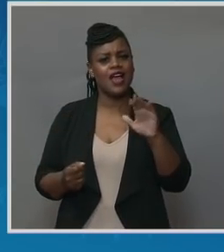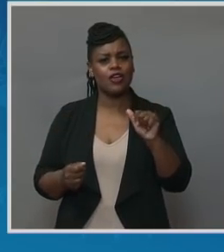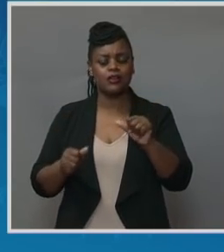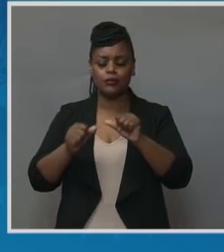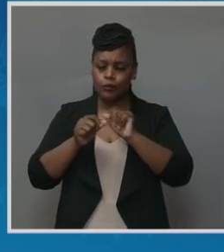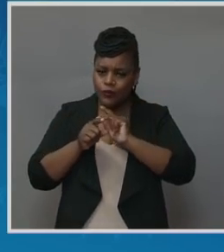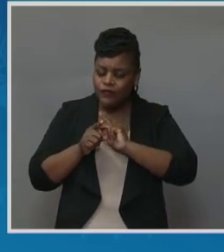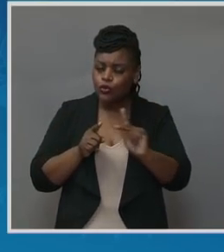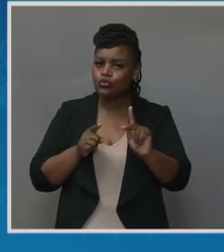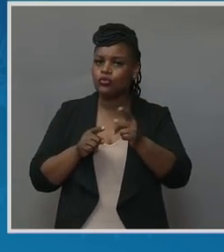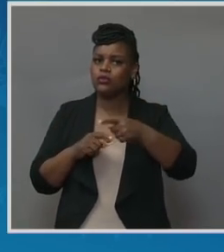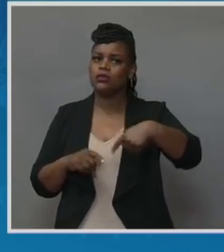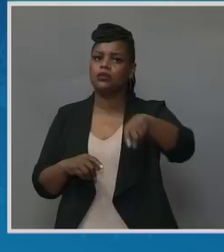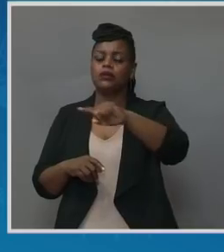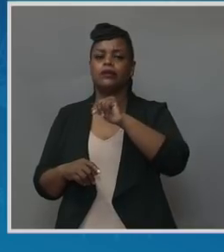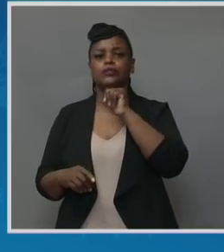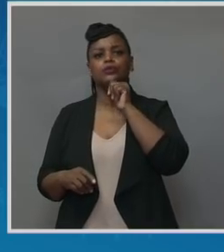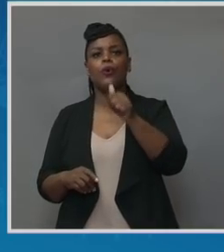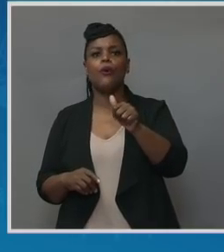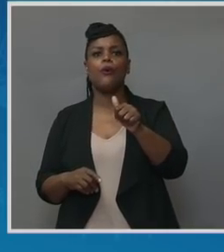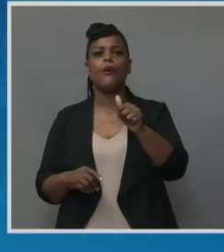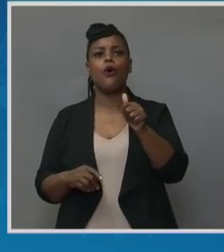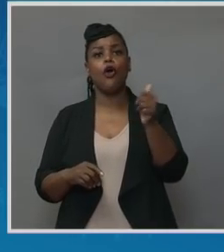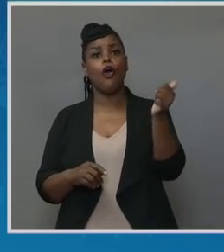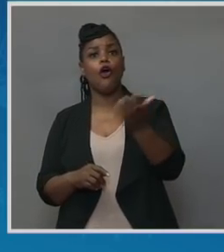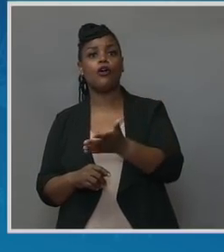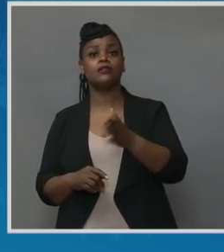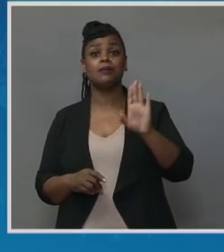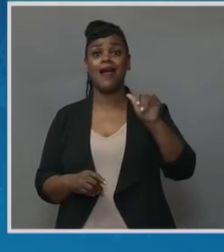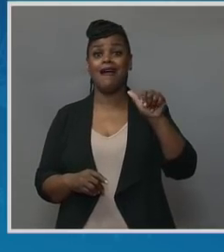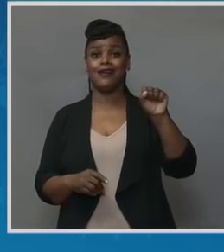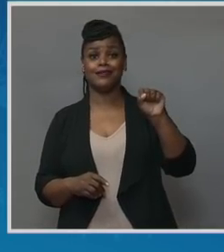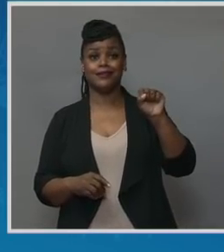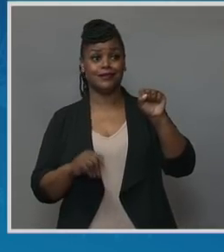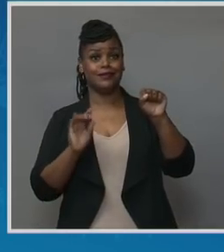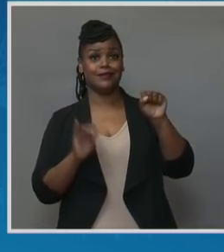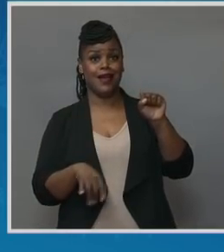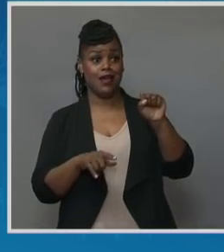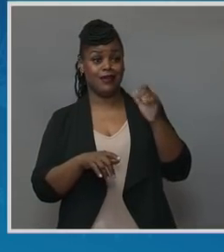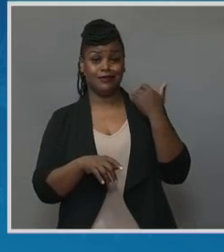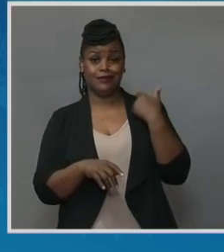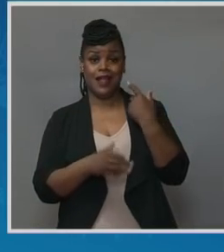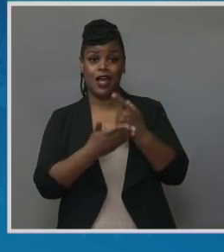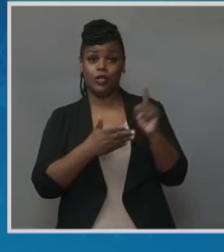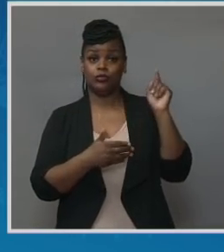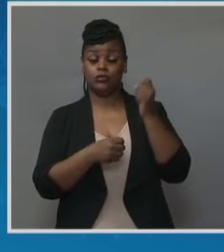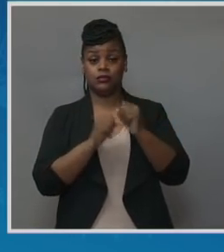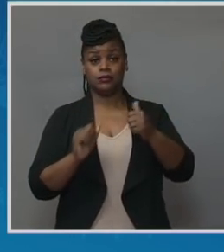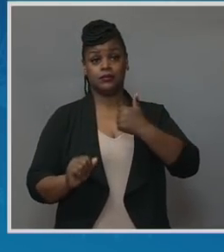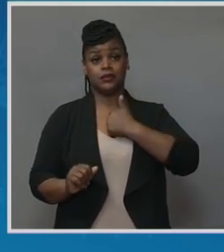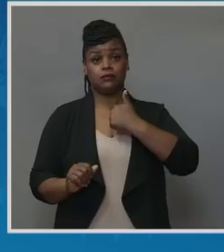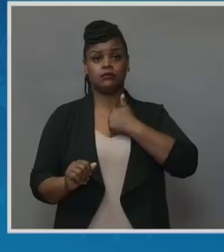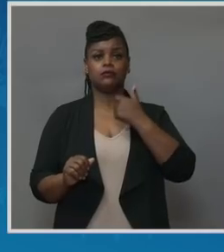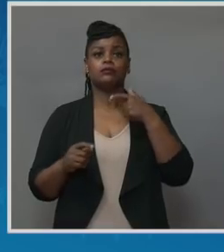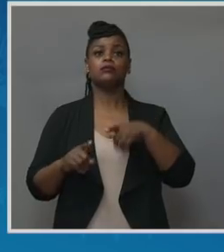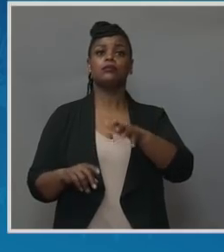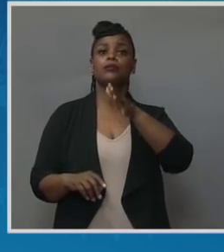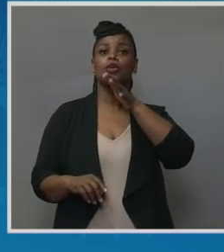implicit bias. And last week, President Joe Biden and I announced the Maternal Care Act is in our budget,